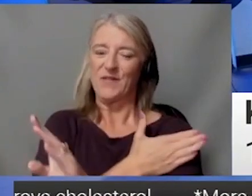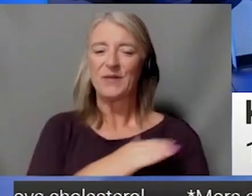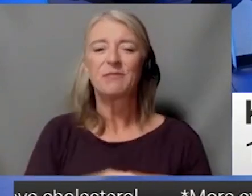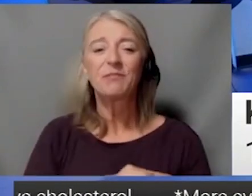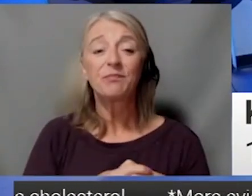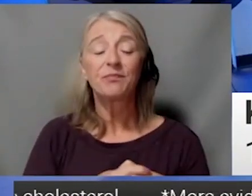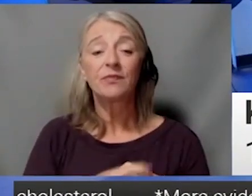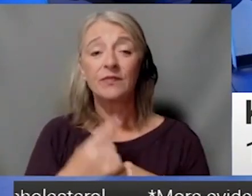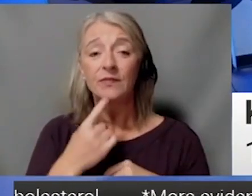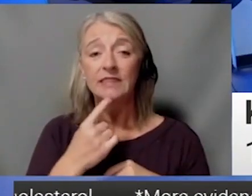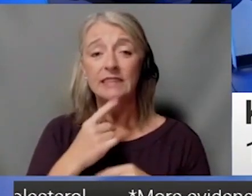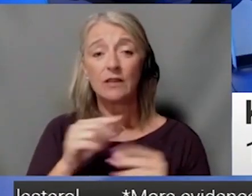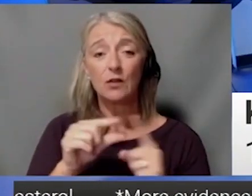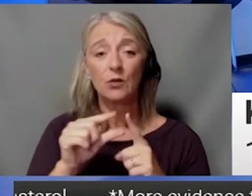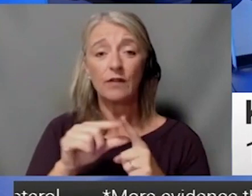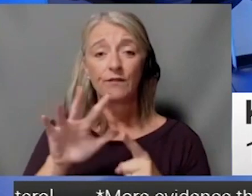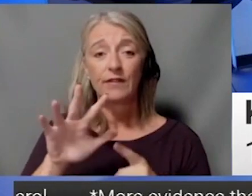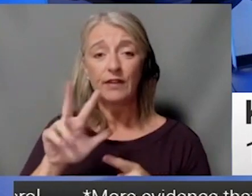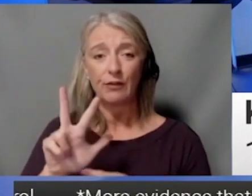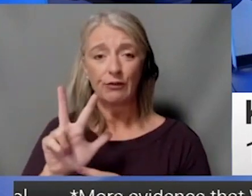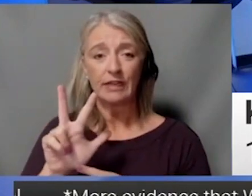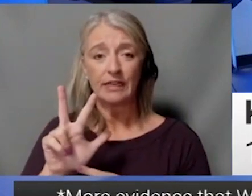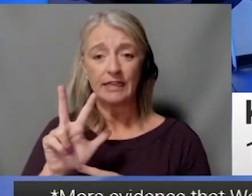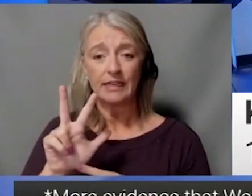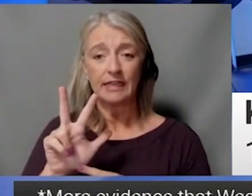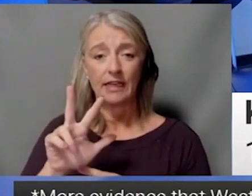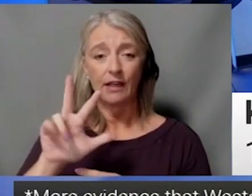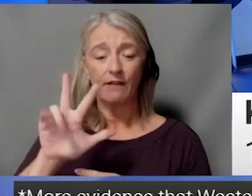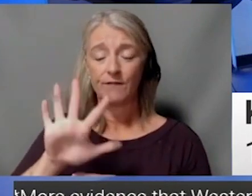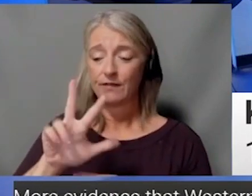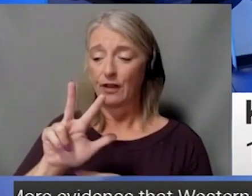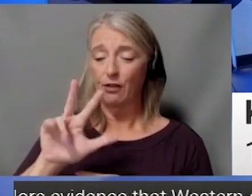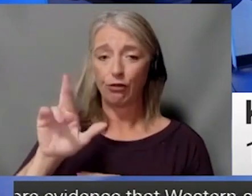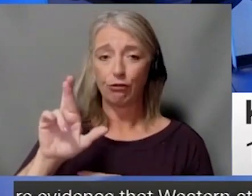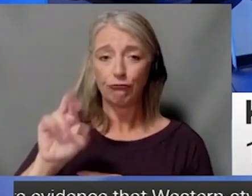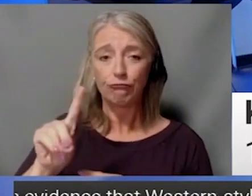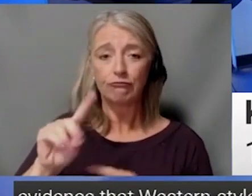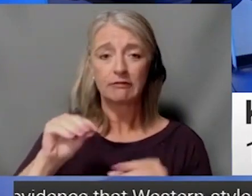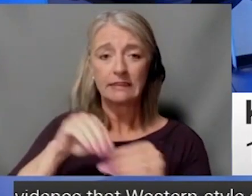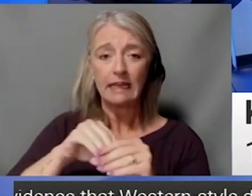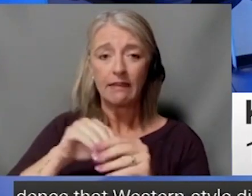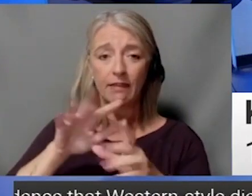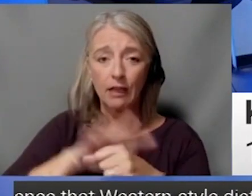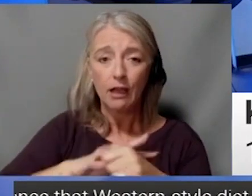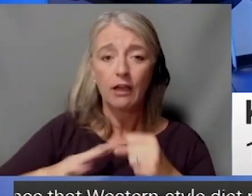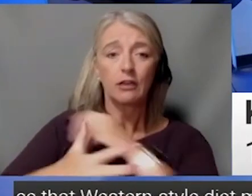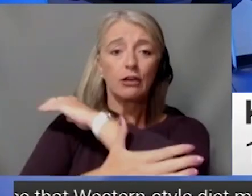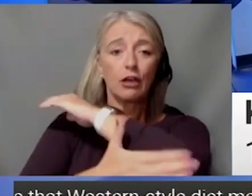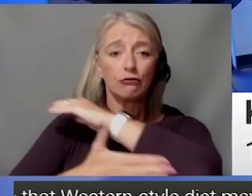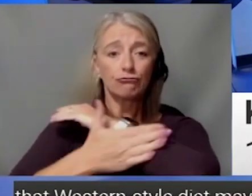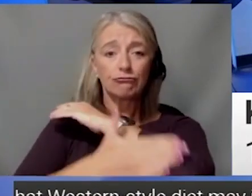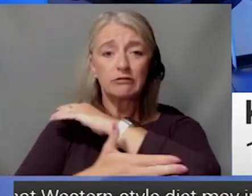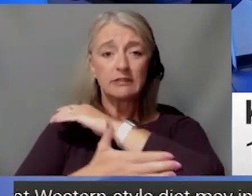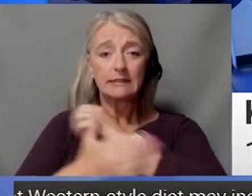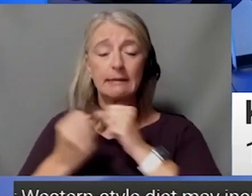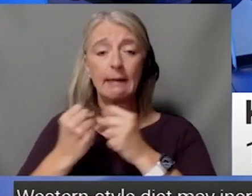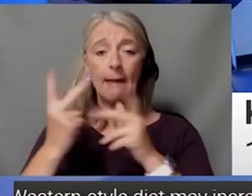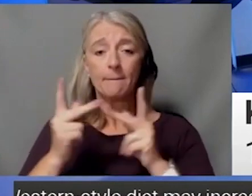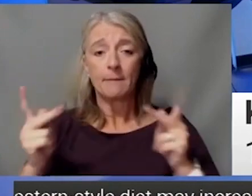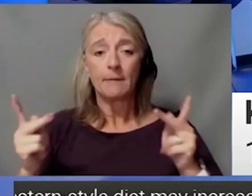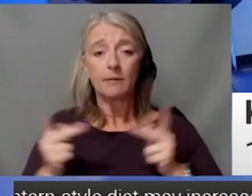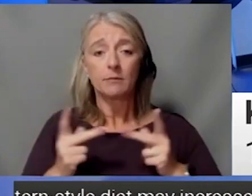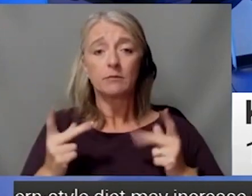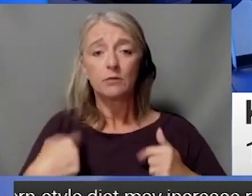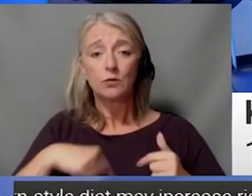We became with that announcement the 53rd in the country. Hope put that into perspective when we talk about how many, how many places there are to receive cancer care